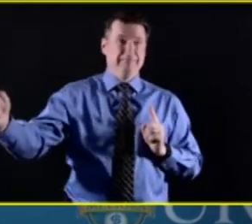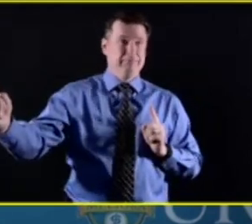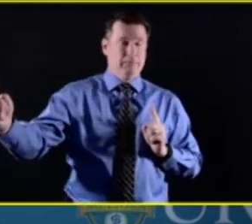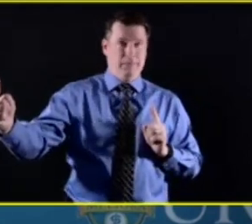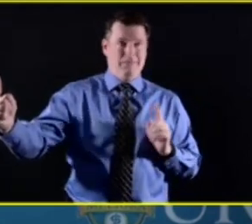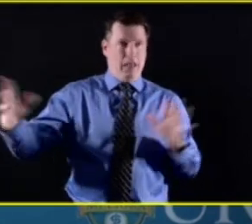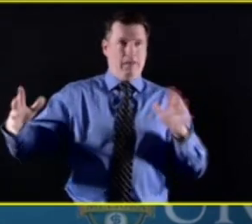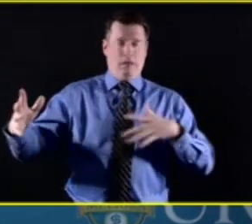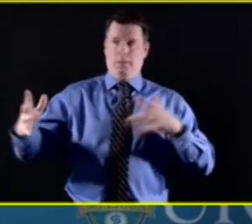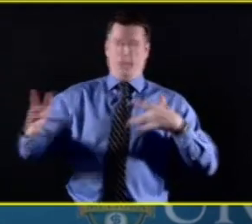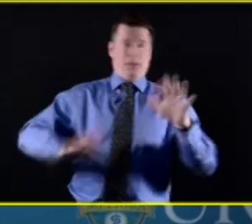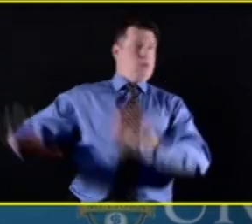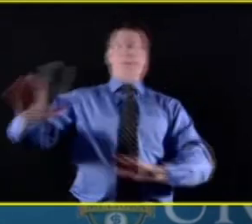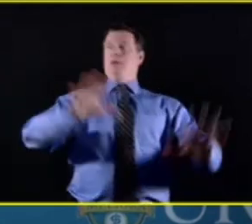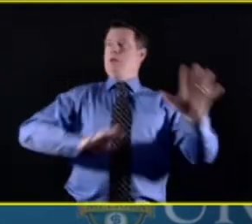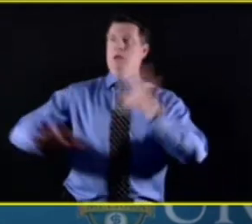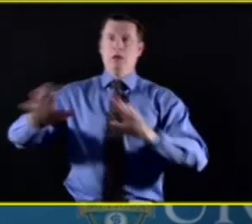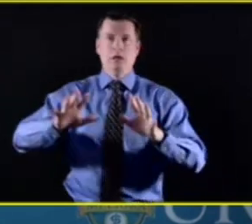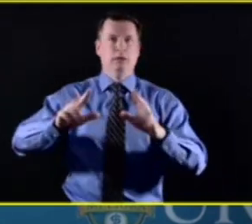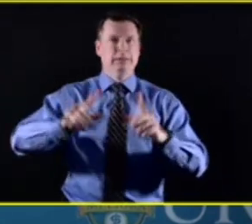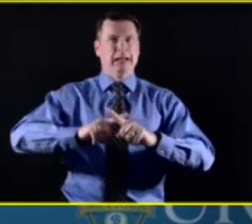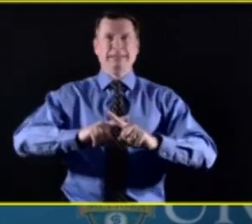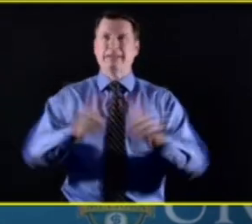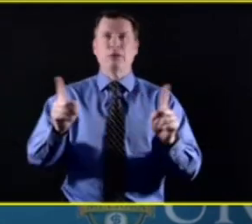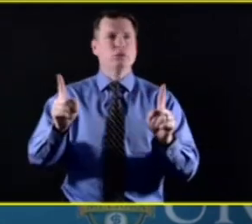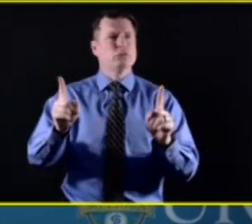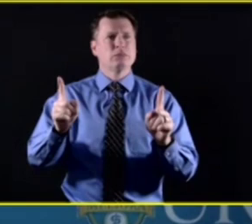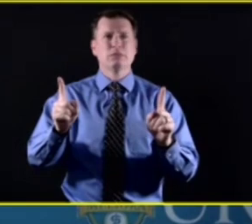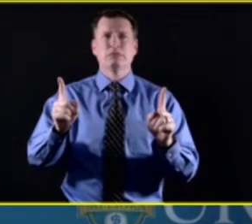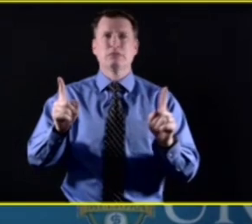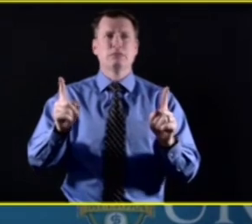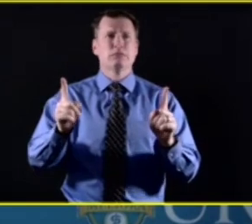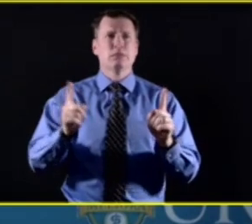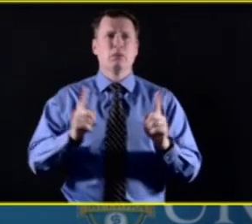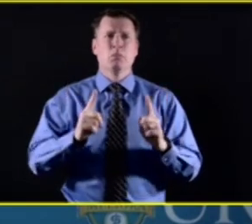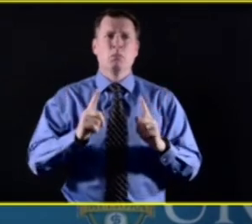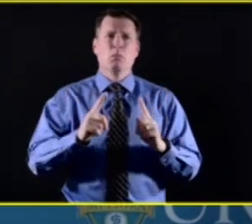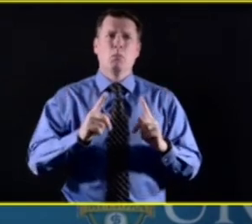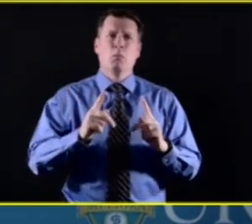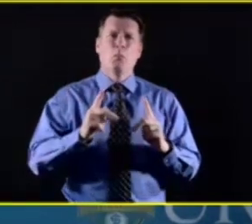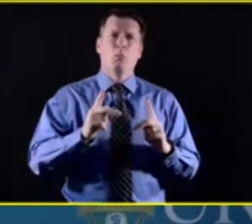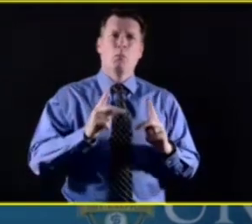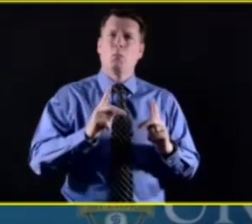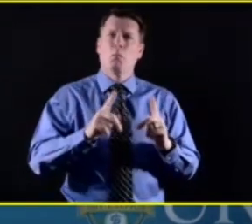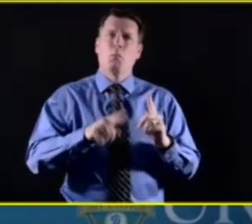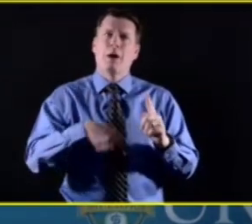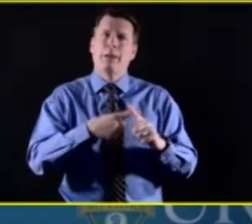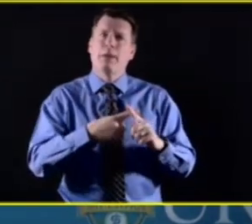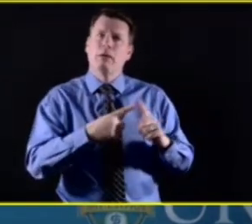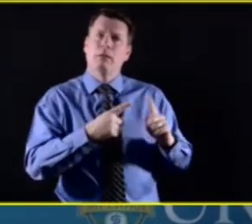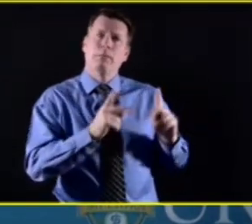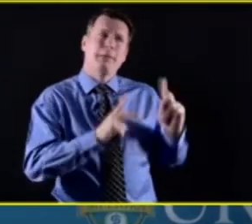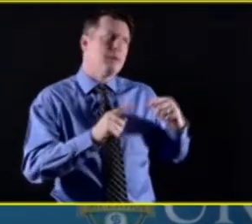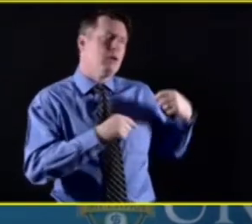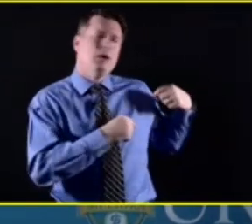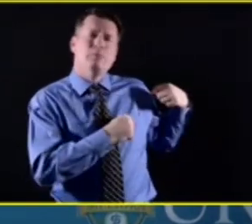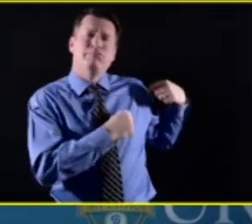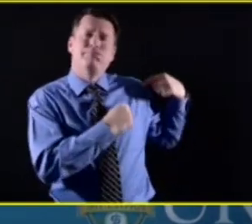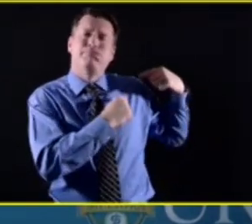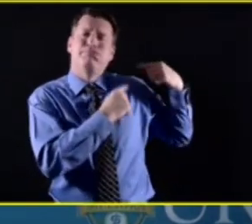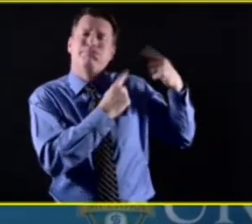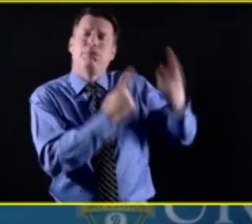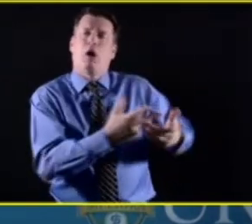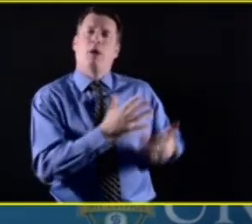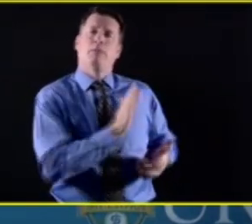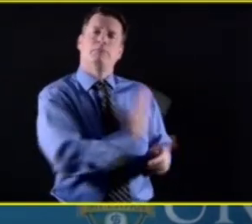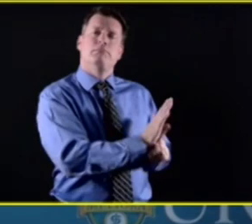I mean, there are people every day living what the general public has lived for the past six weeks. So how is that? How is this different for them